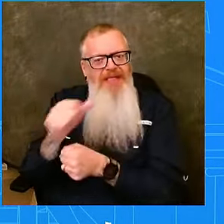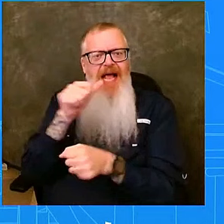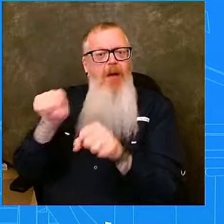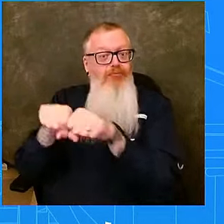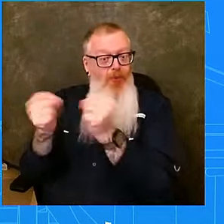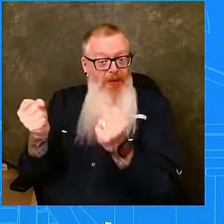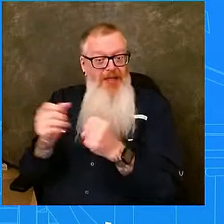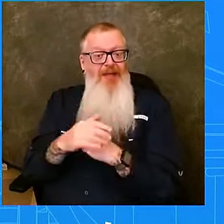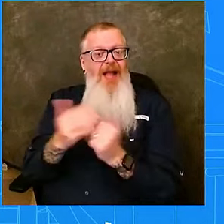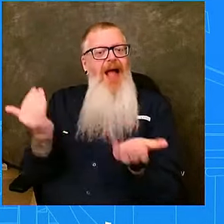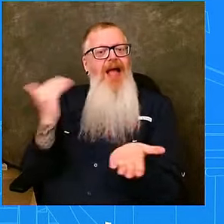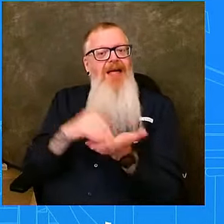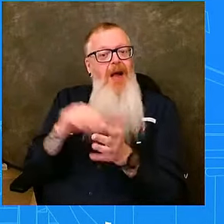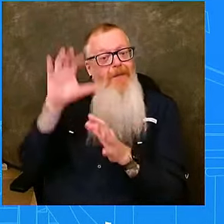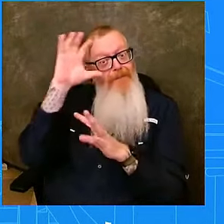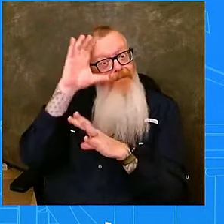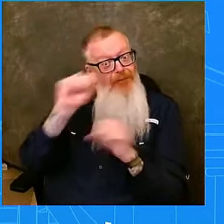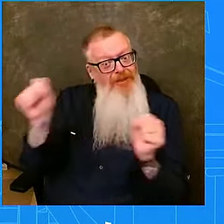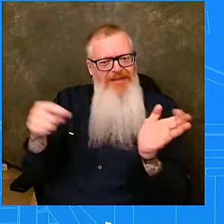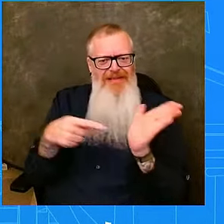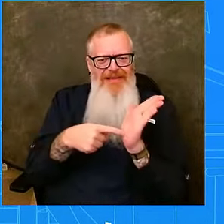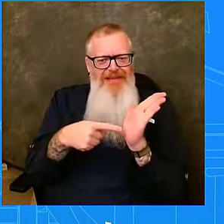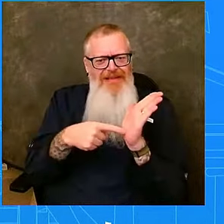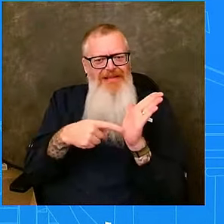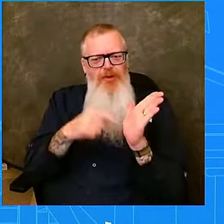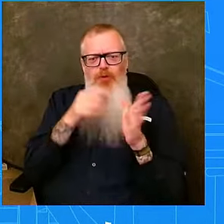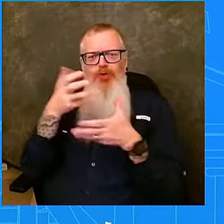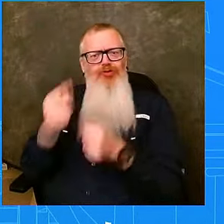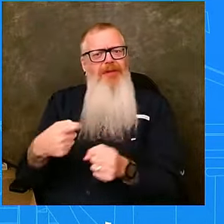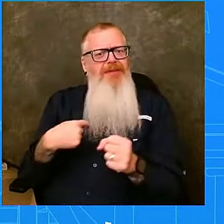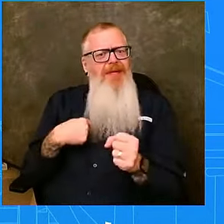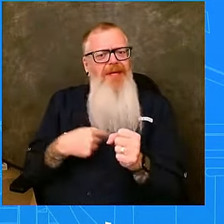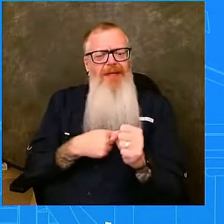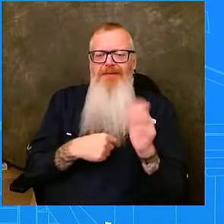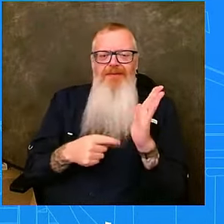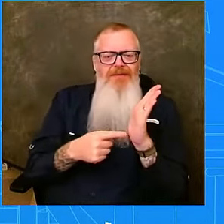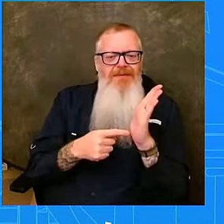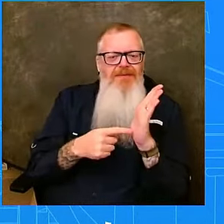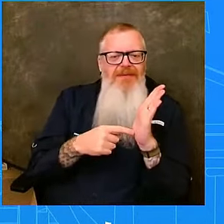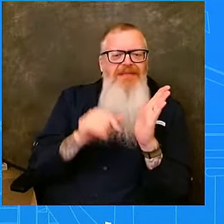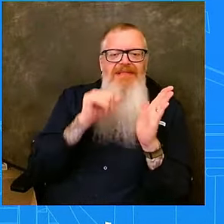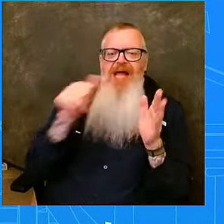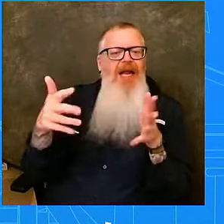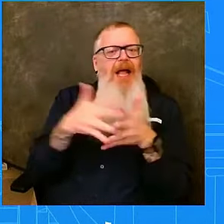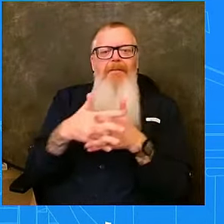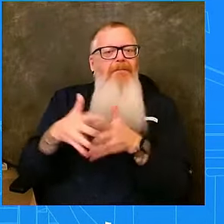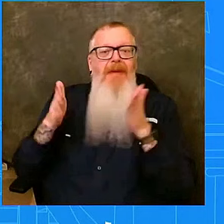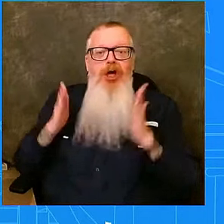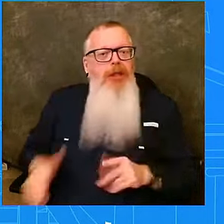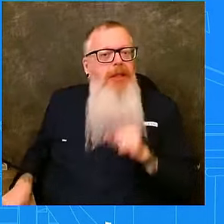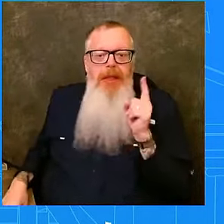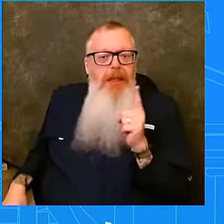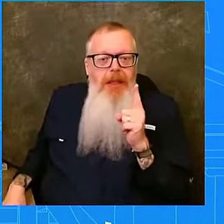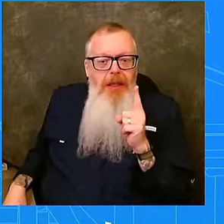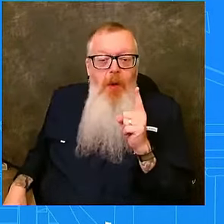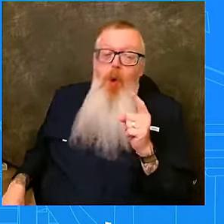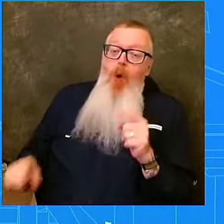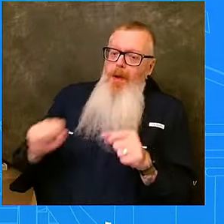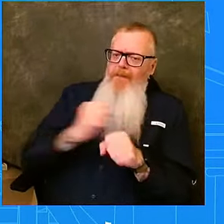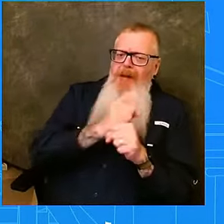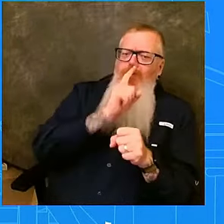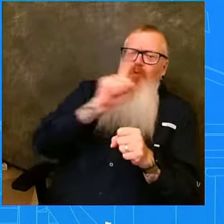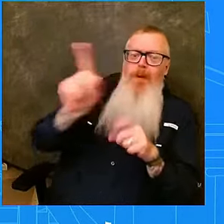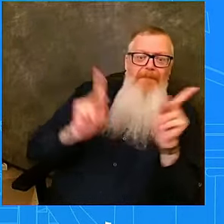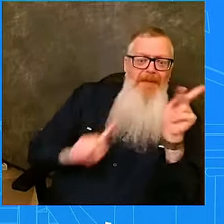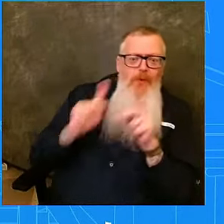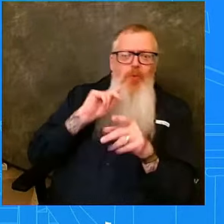-American. And what we need to do is make sure people can get the assistance that they need and they deserve. And so I want